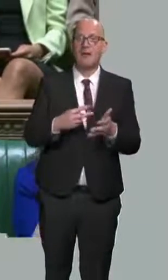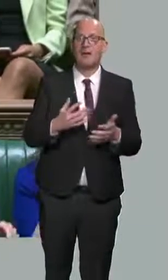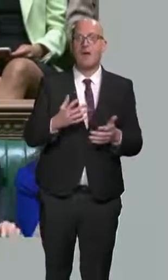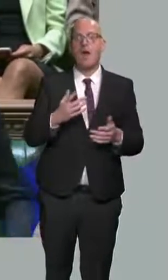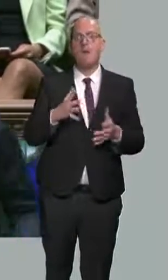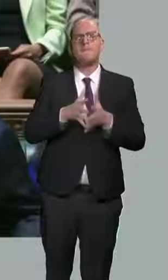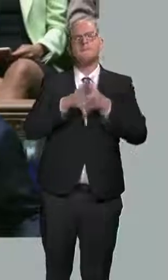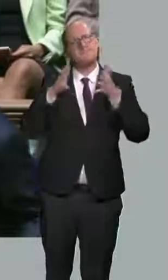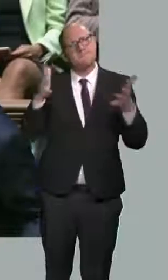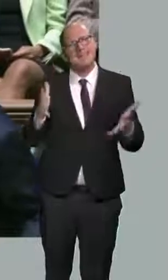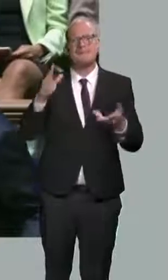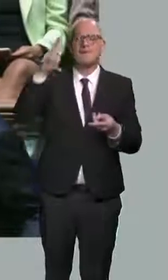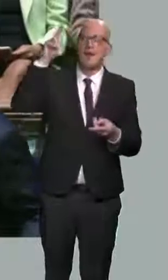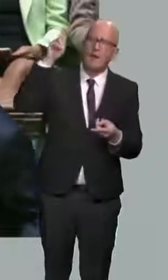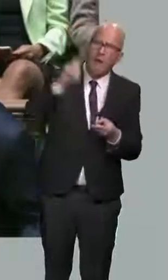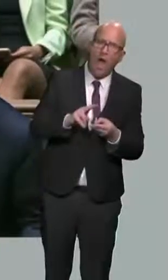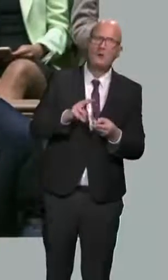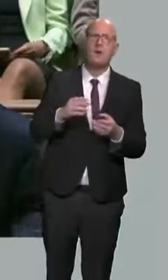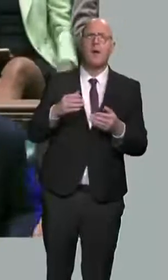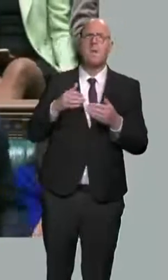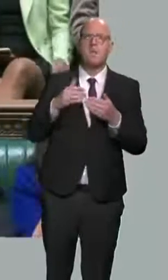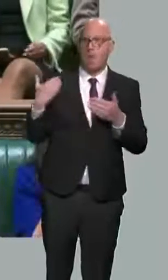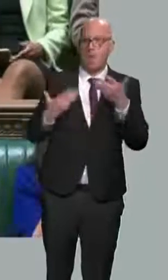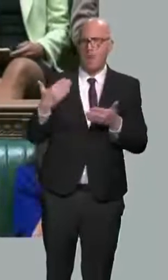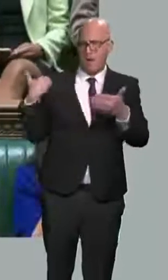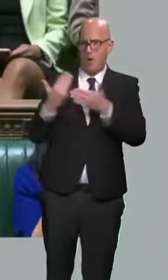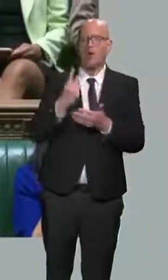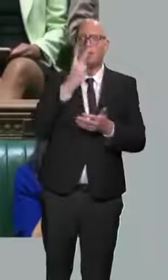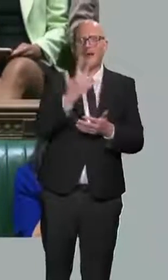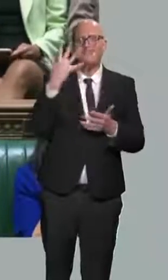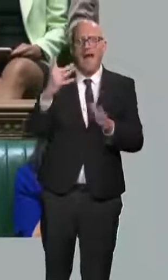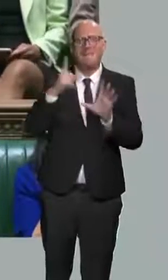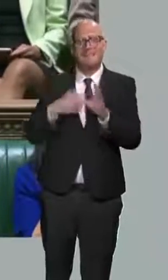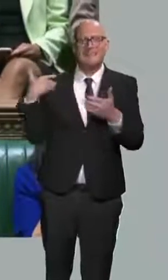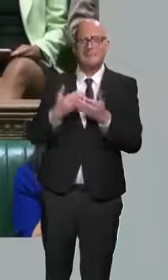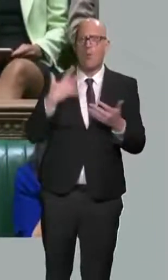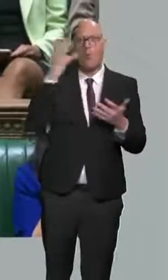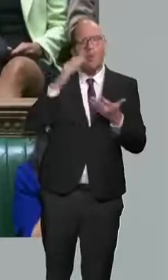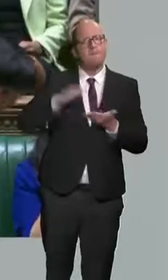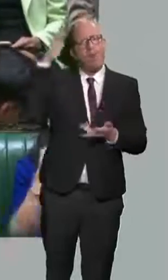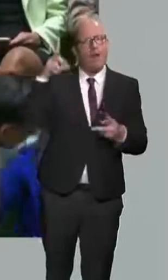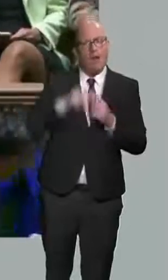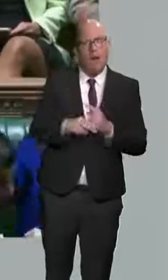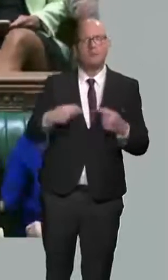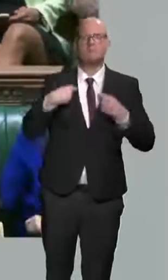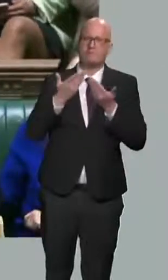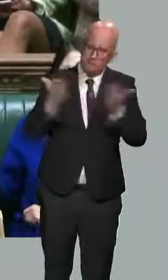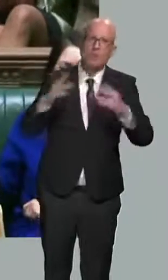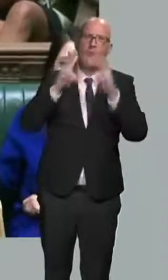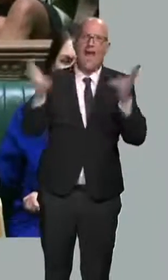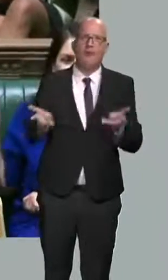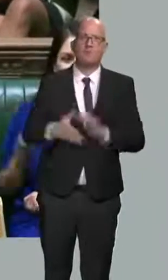personal taxes in over a quarter of a century and I commend it to this House. Mr